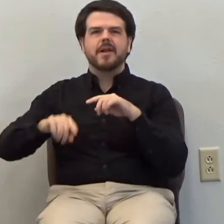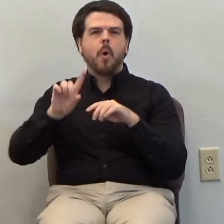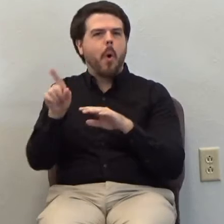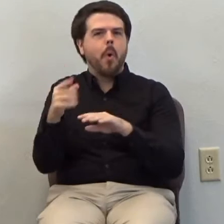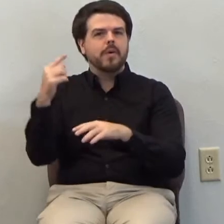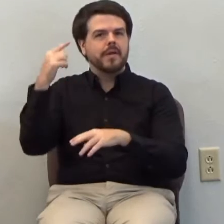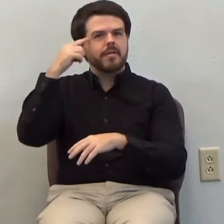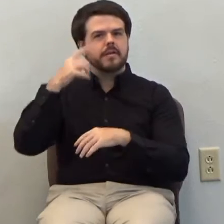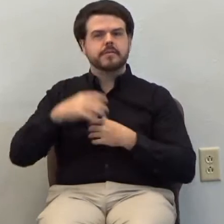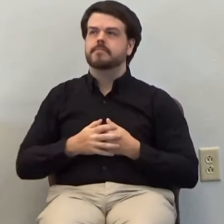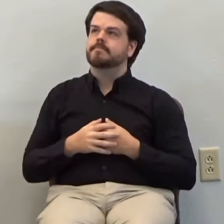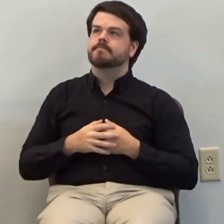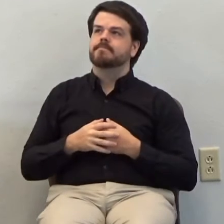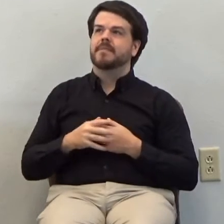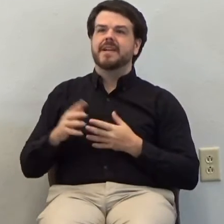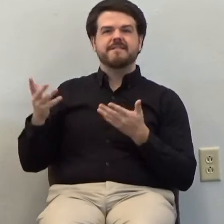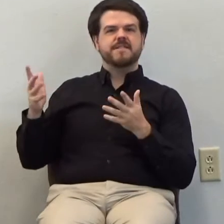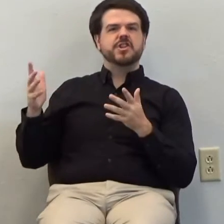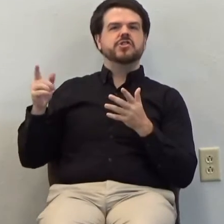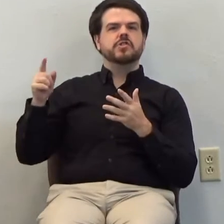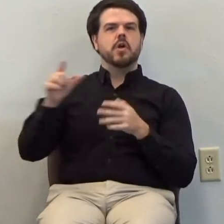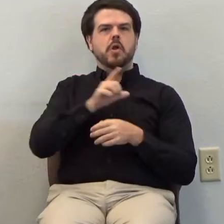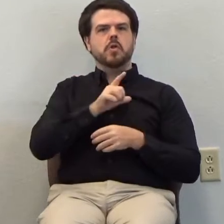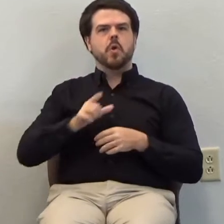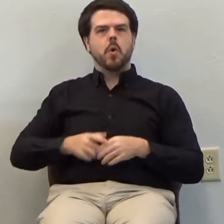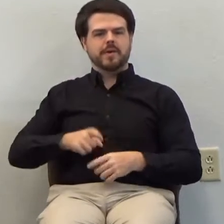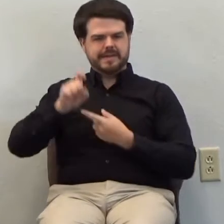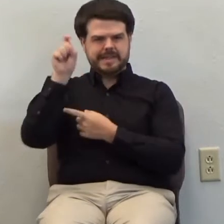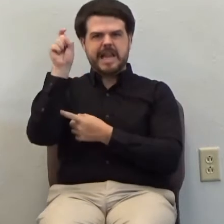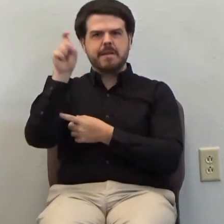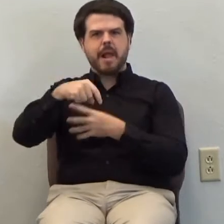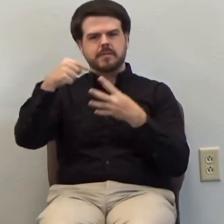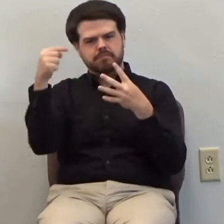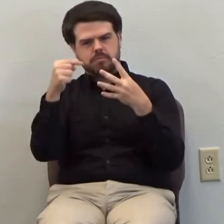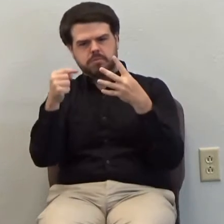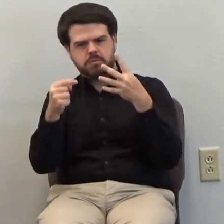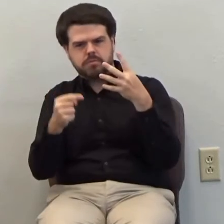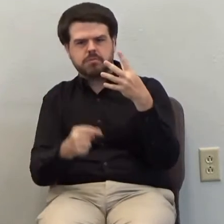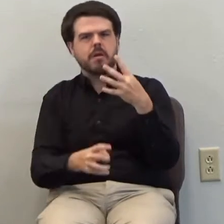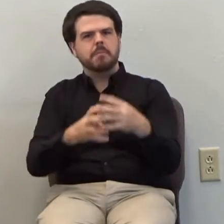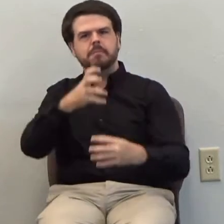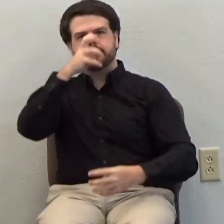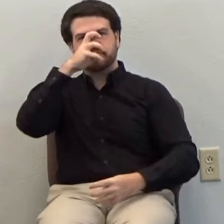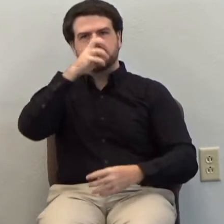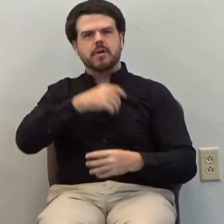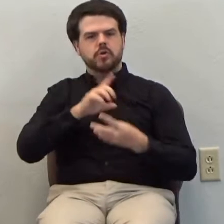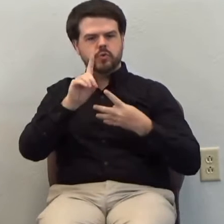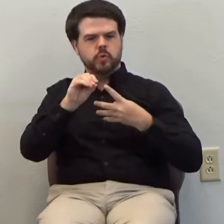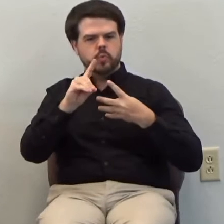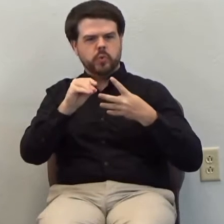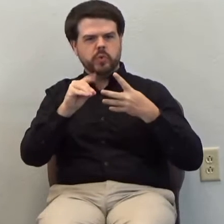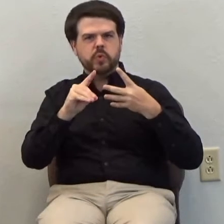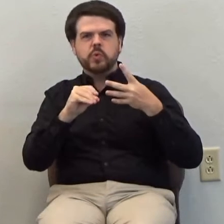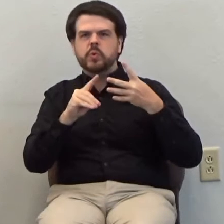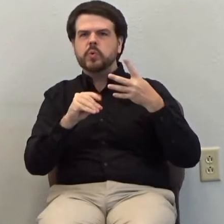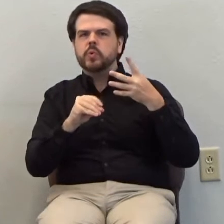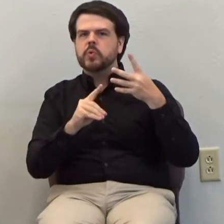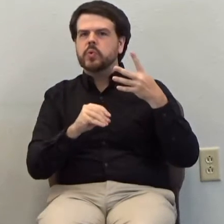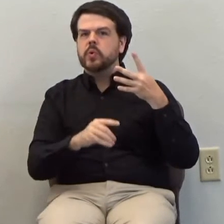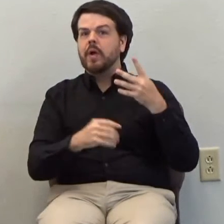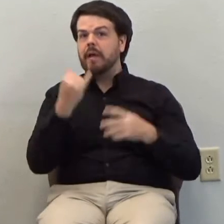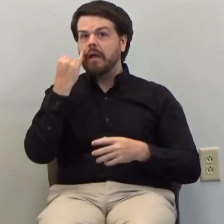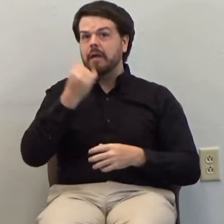as, He just makes demands on us. Do this, or else.